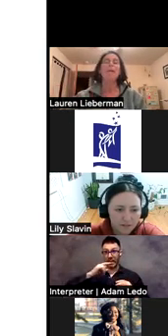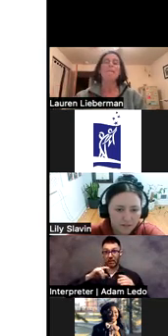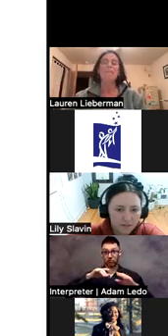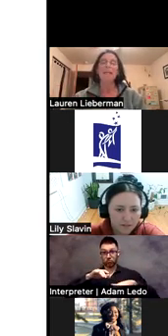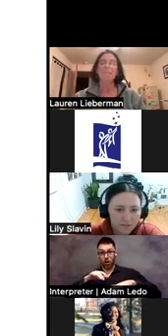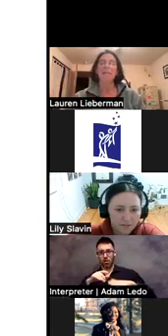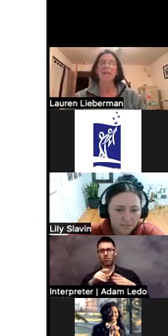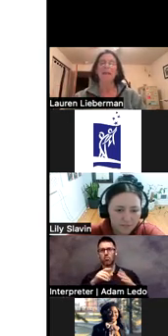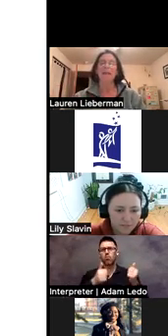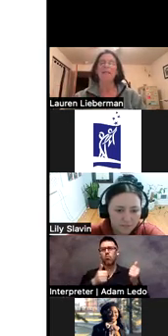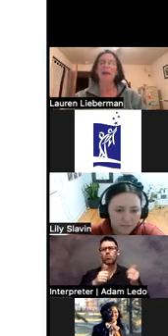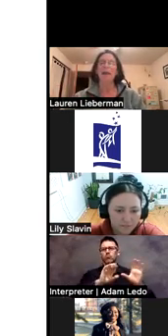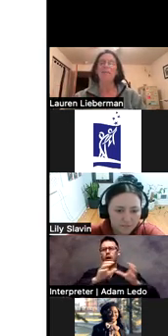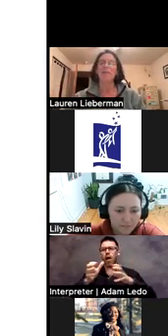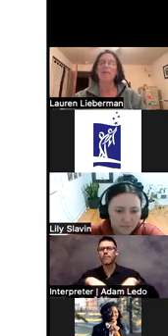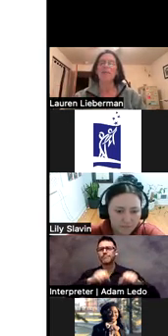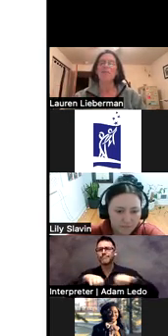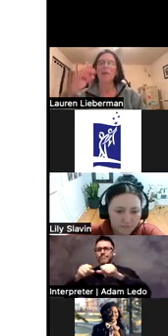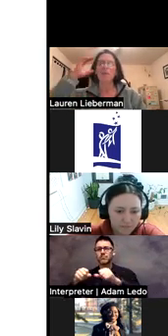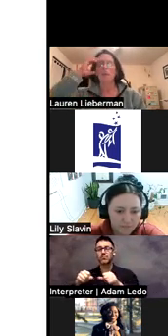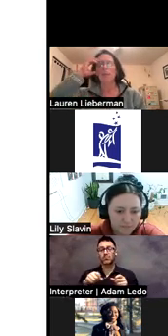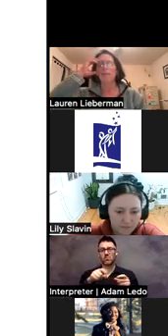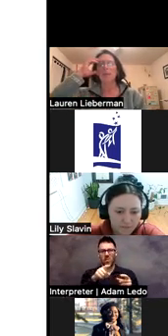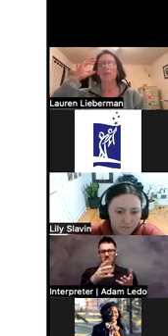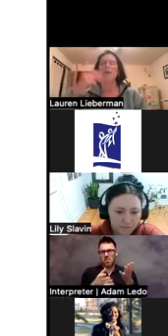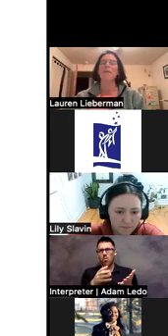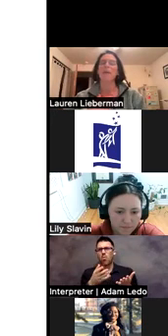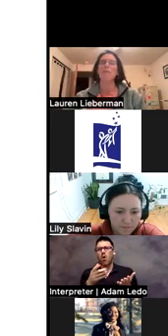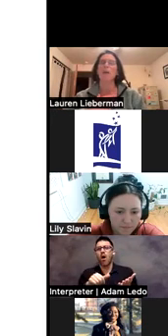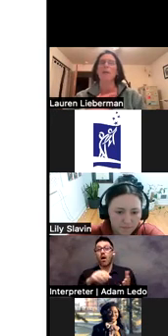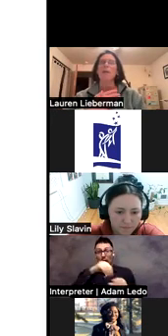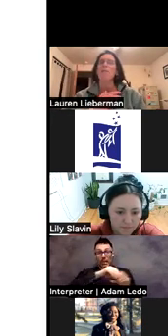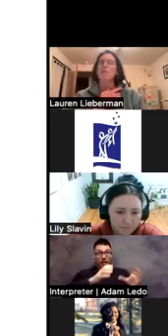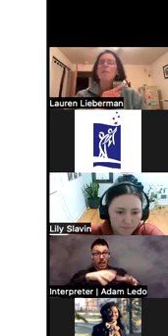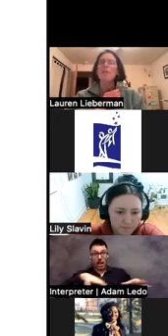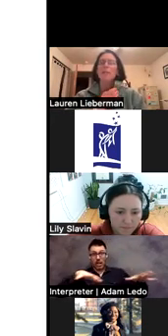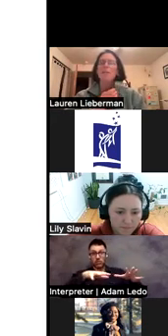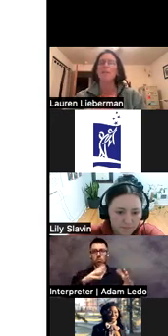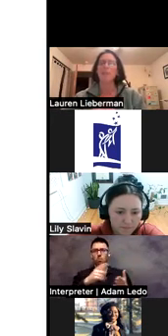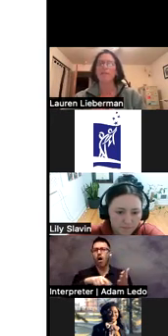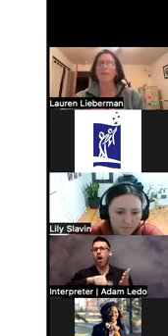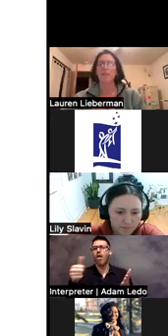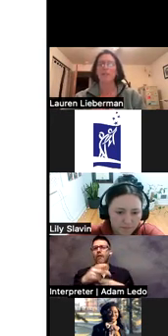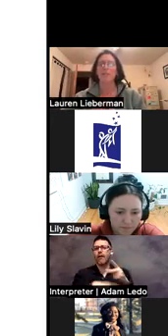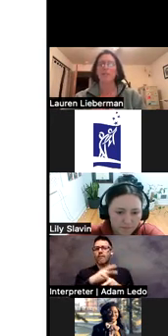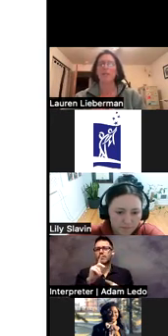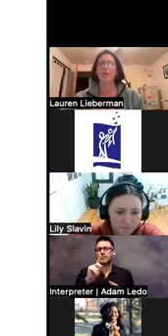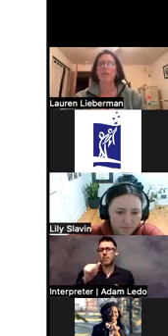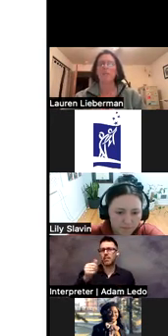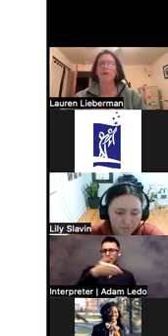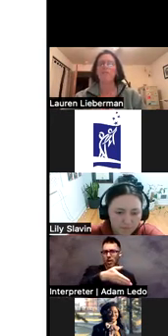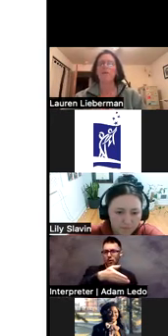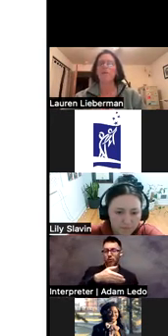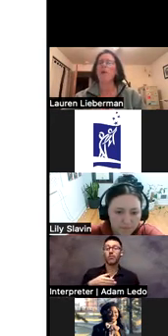might be in that class. So I just want you to picture, and I'm talking predominantly about physical education,